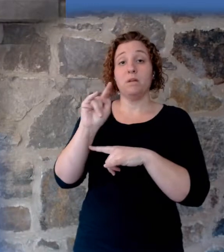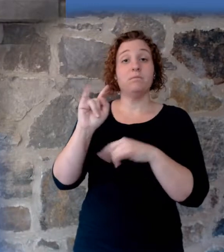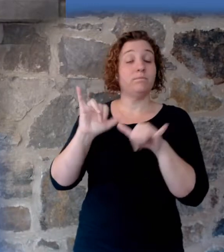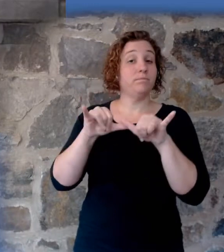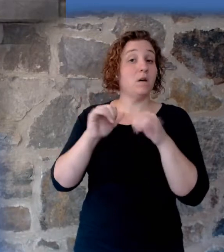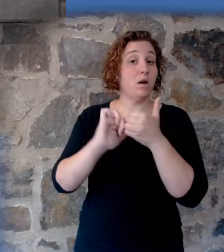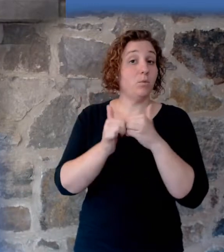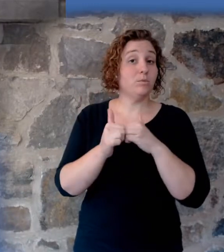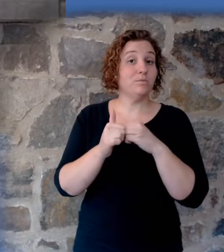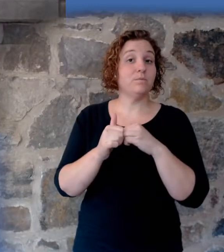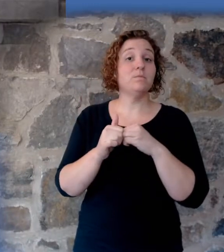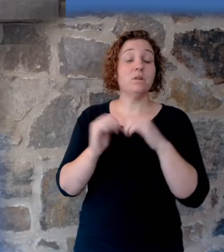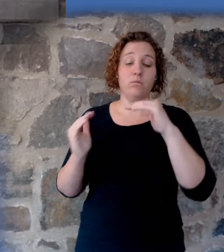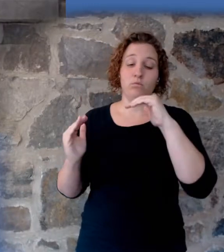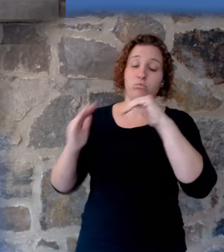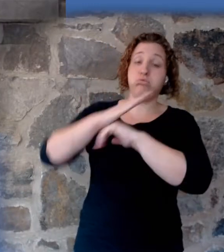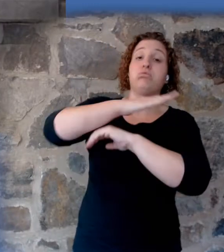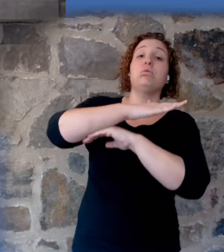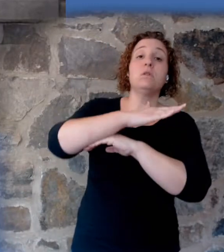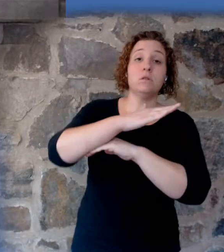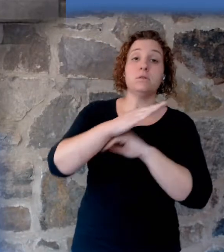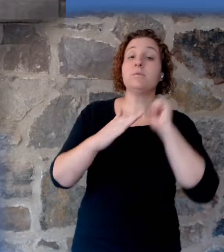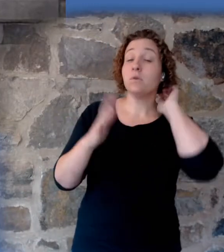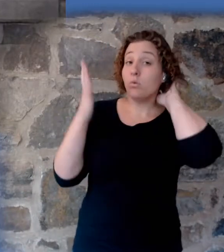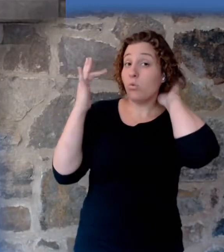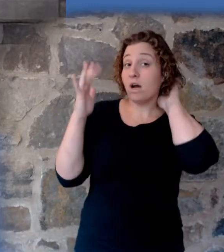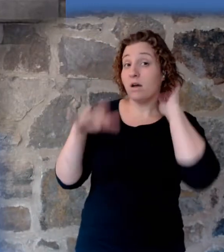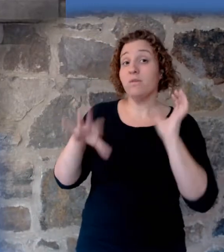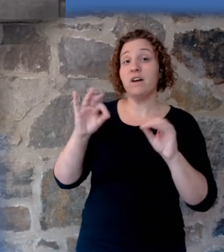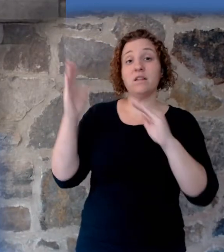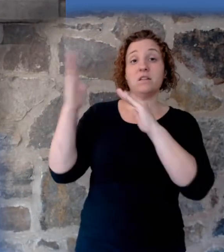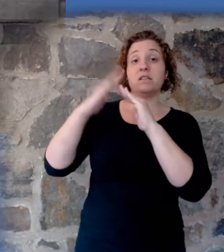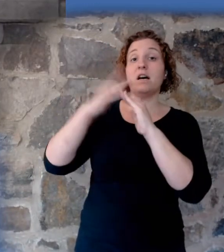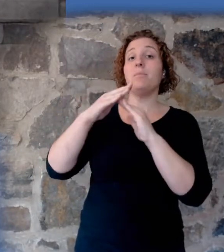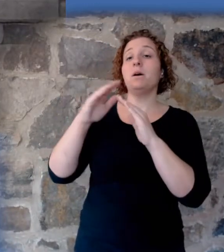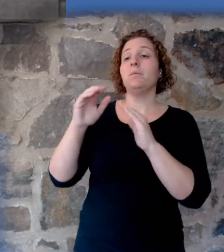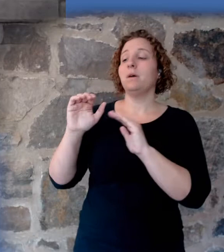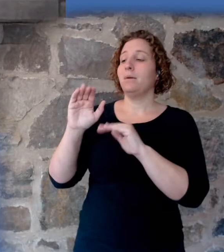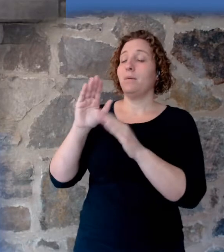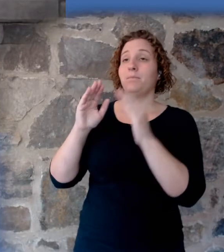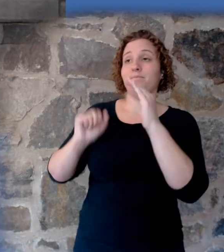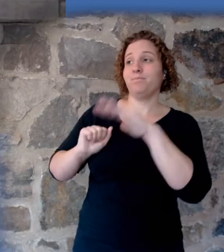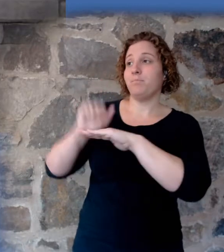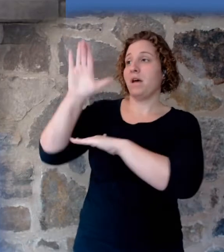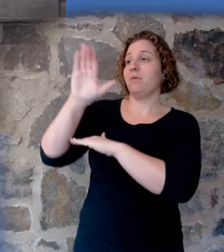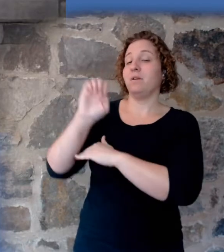Covered. Which is why we find on the top of Mount Everest, seashells.